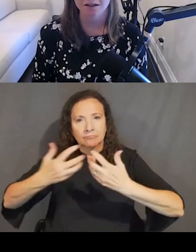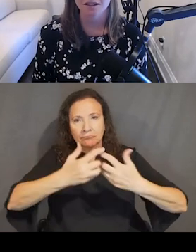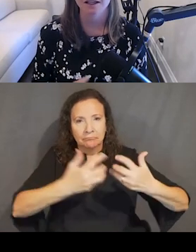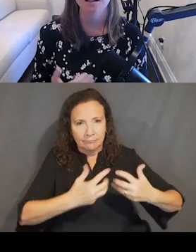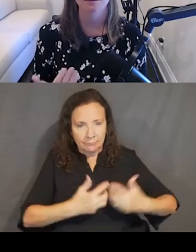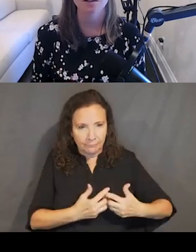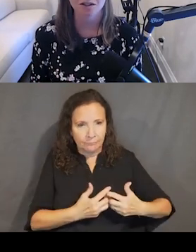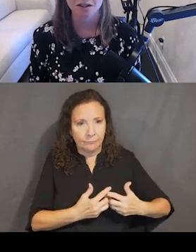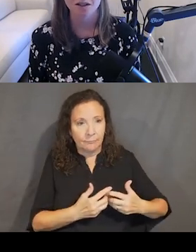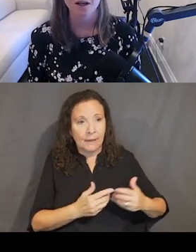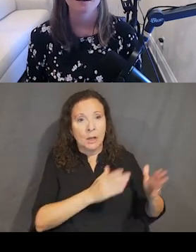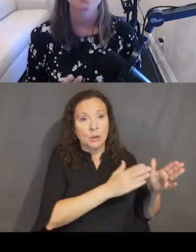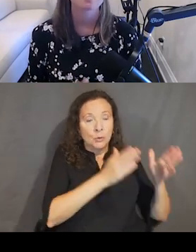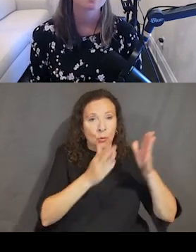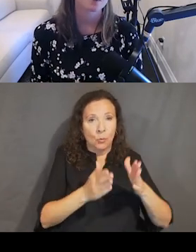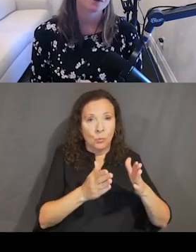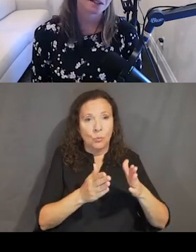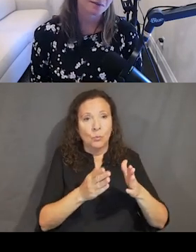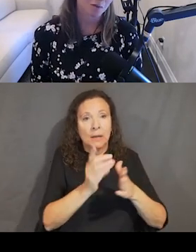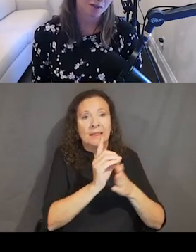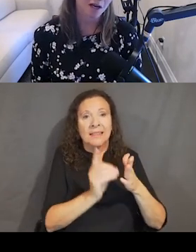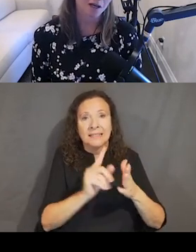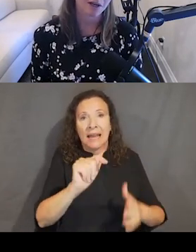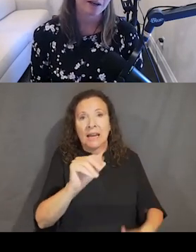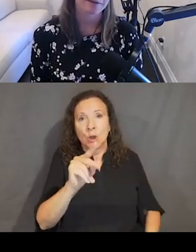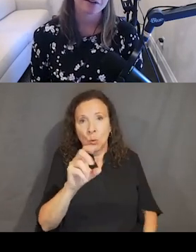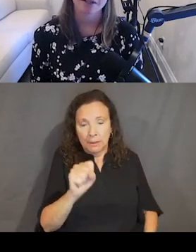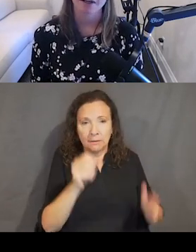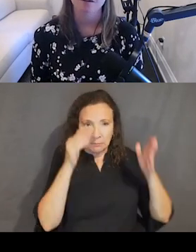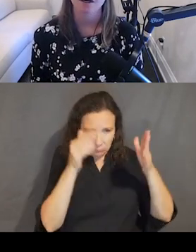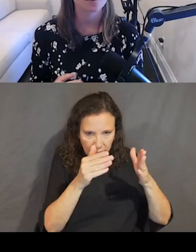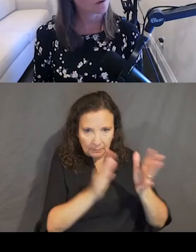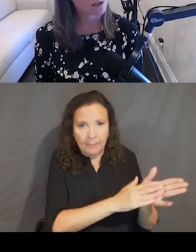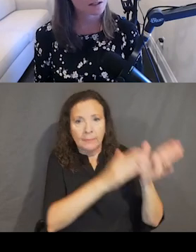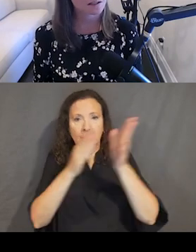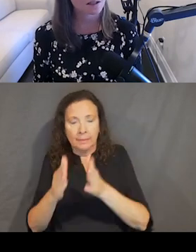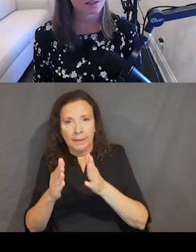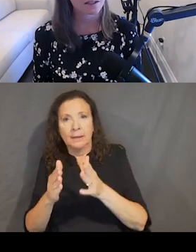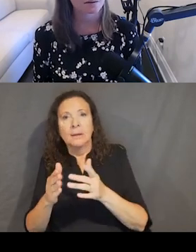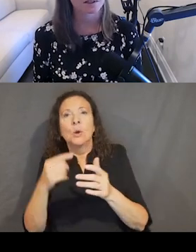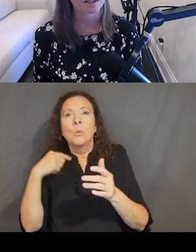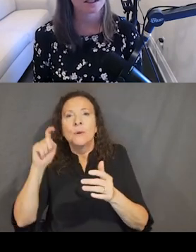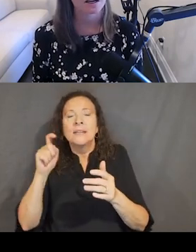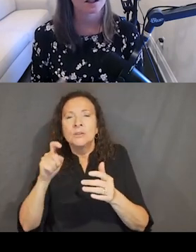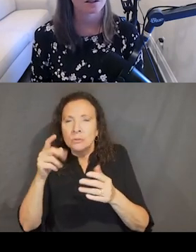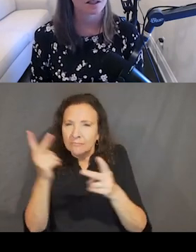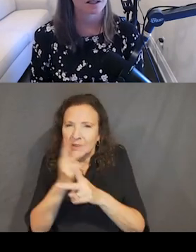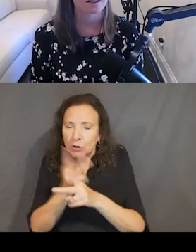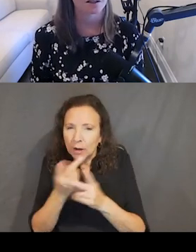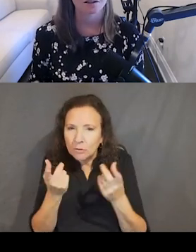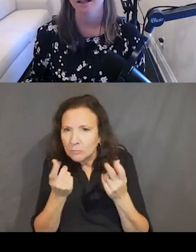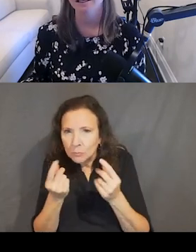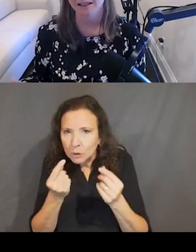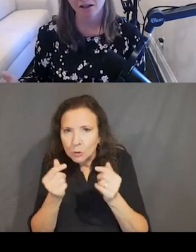tokens and atomic structure because this is where we need to spend more time figuring out the nuances of accessibility in our